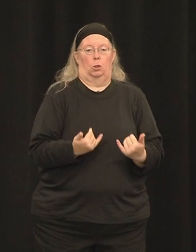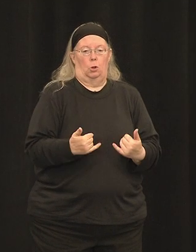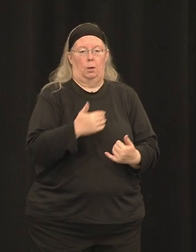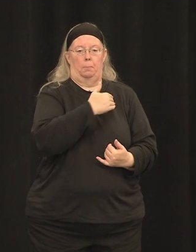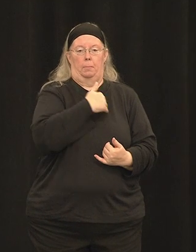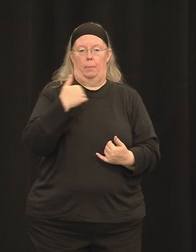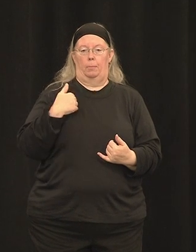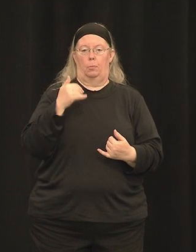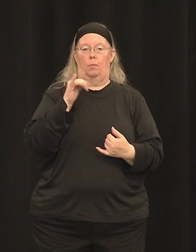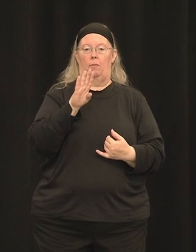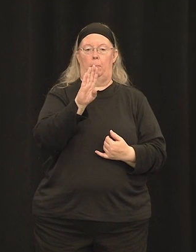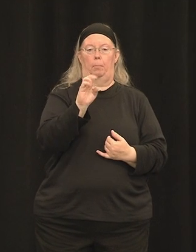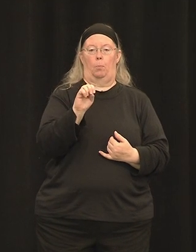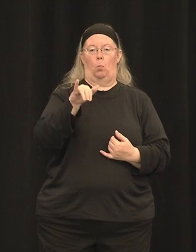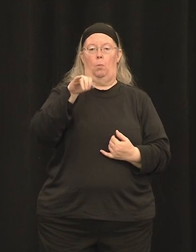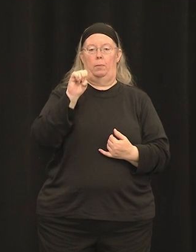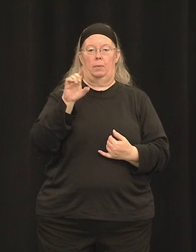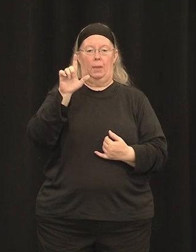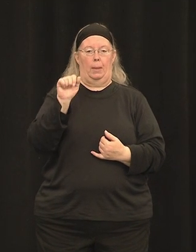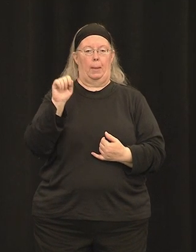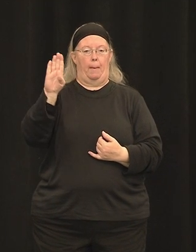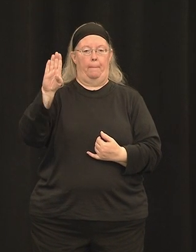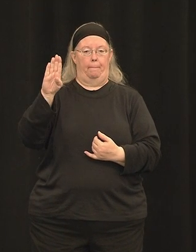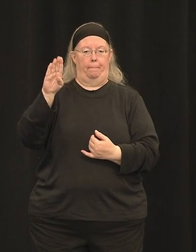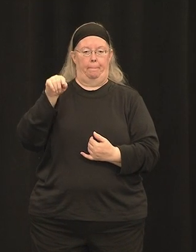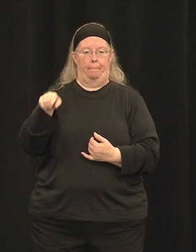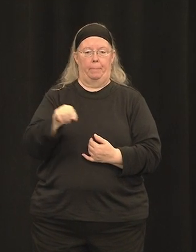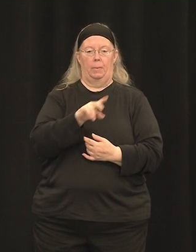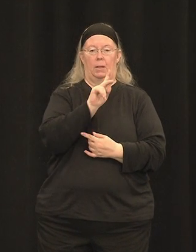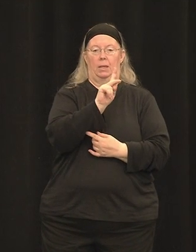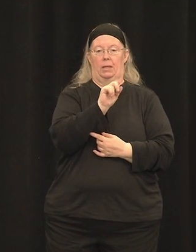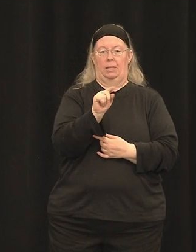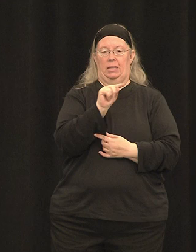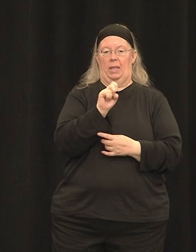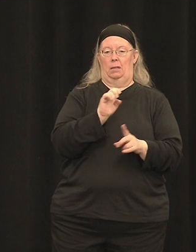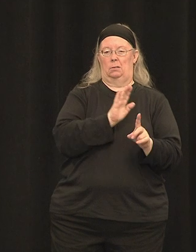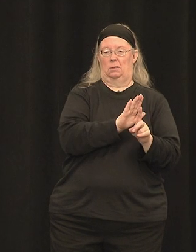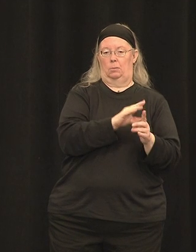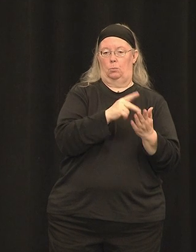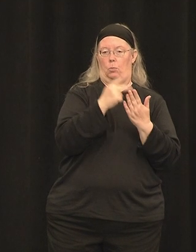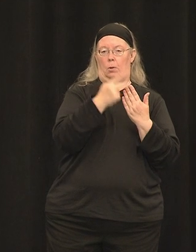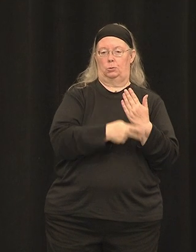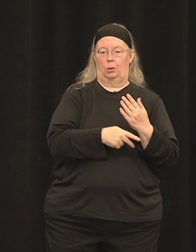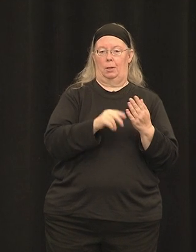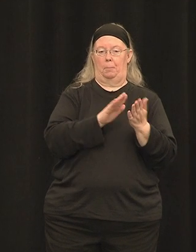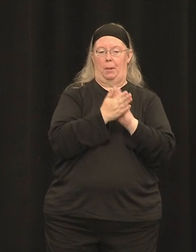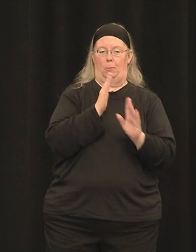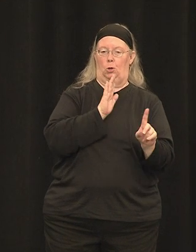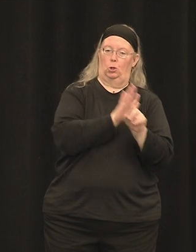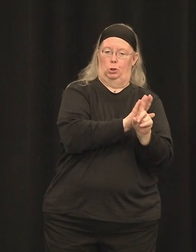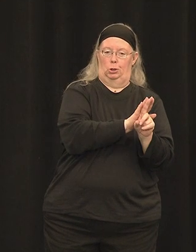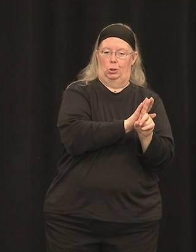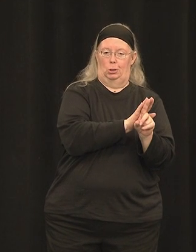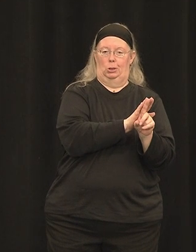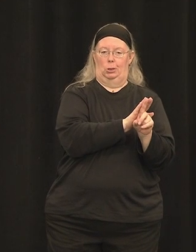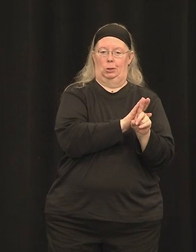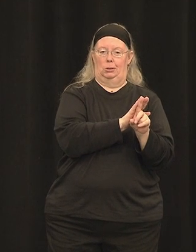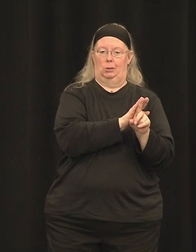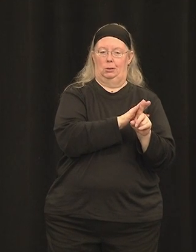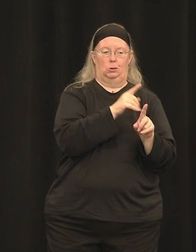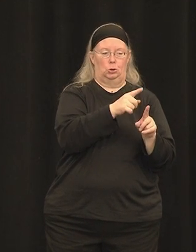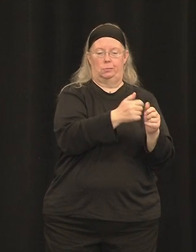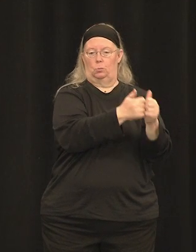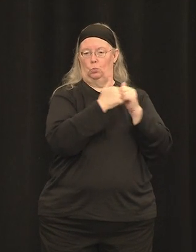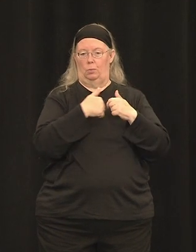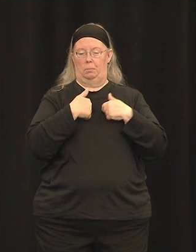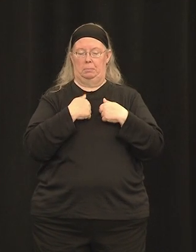especially Kate, who made this project her baby and was with me for seven years working on this and deserves so much credit for everything that I just showed